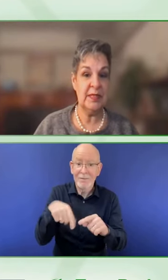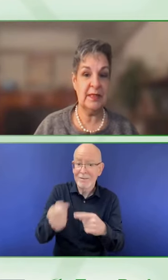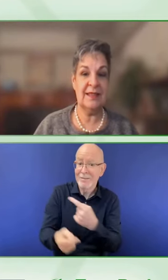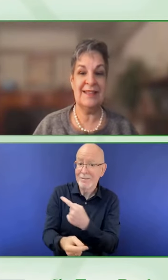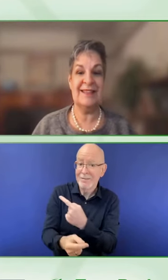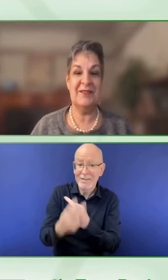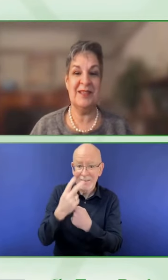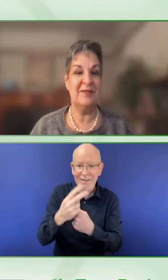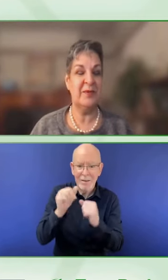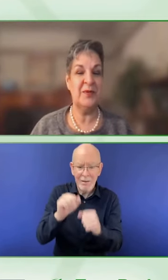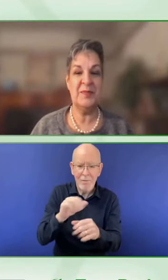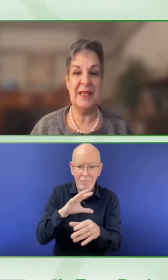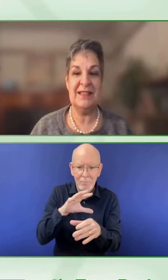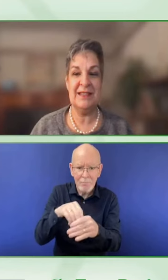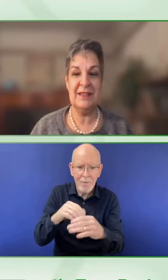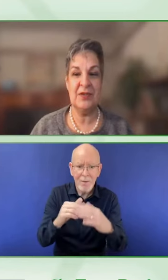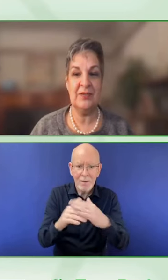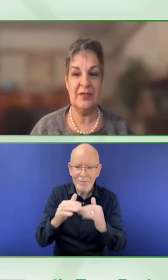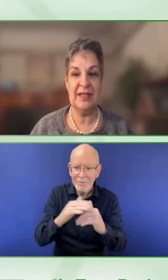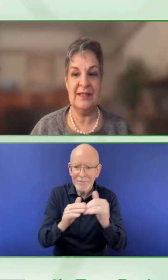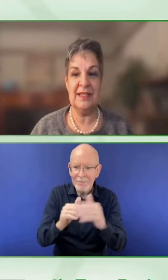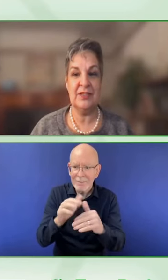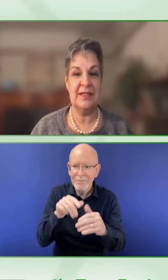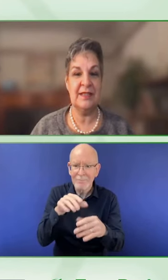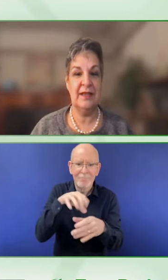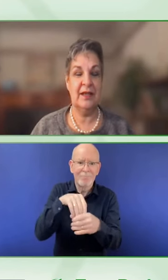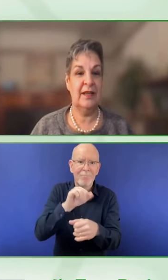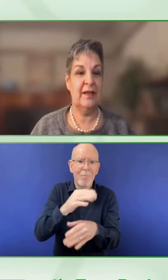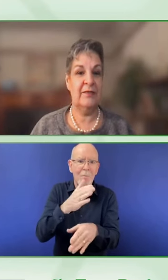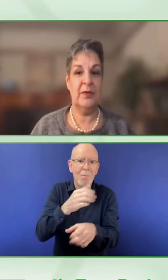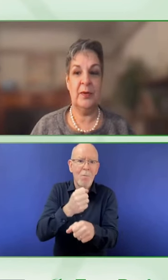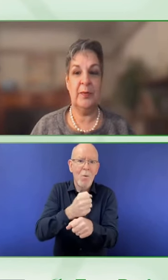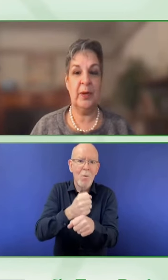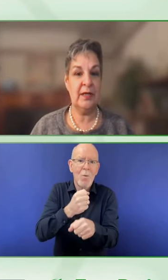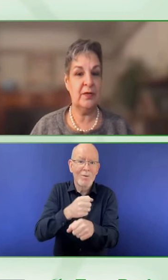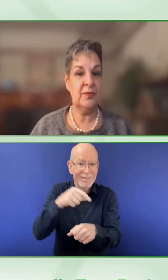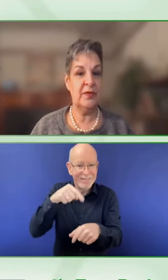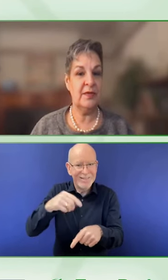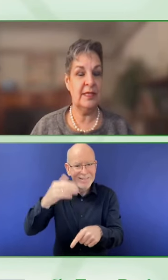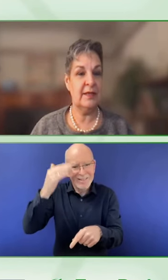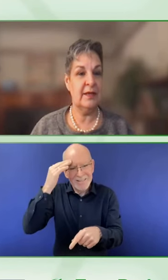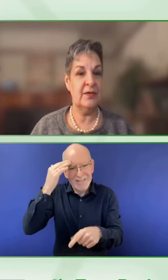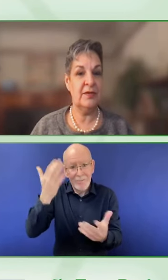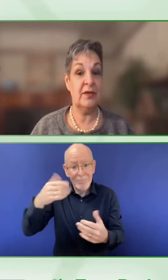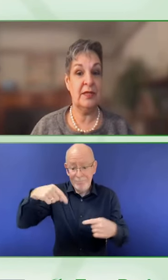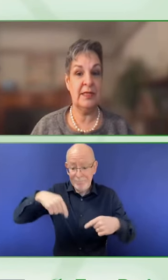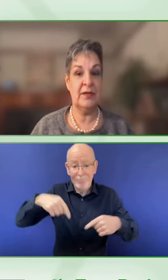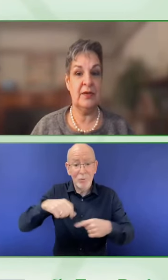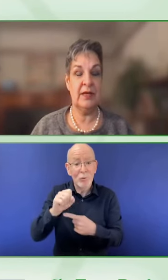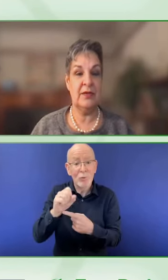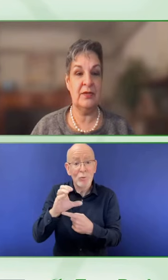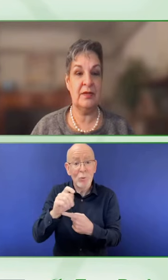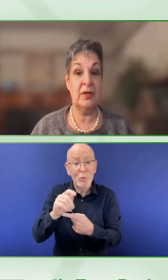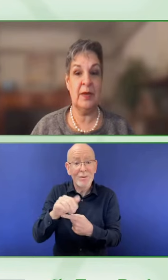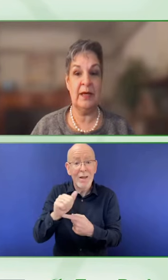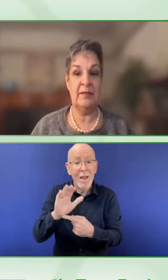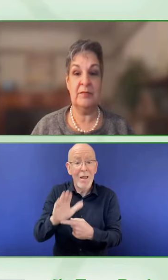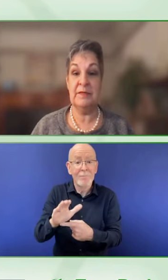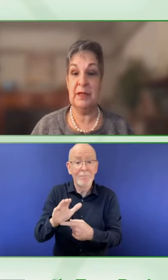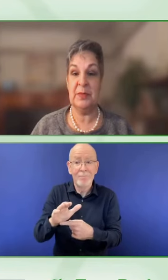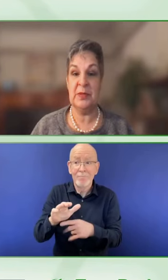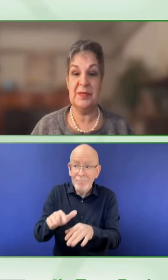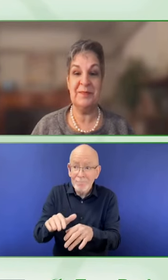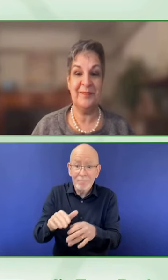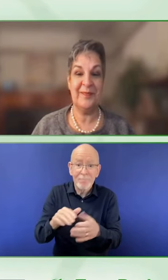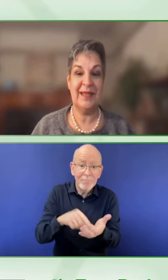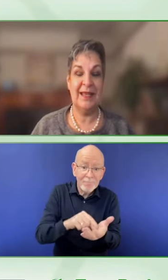AliBoost is a series of roles based instructor led sessions for product owners, designers, content creators, QA,